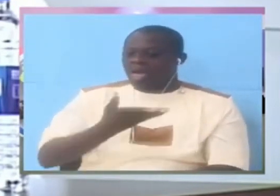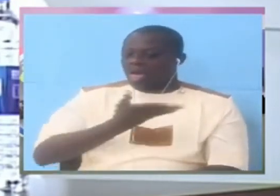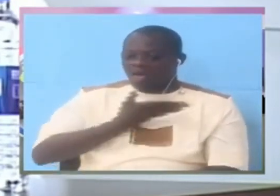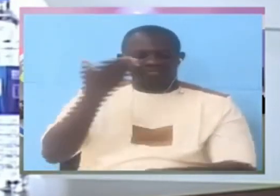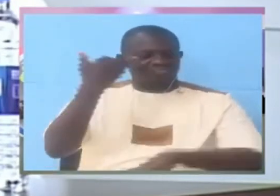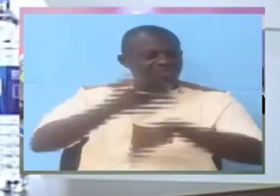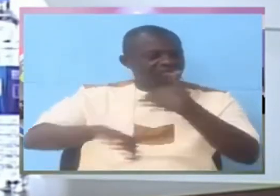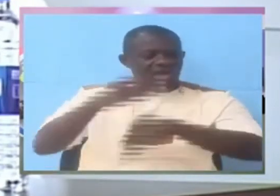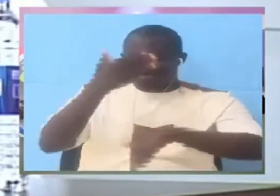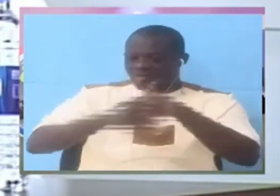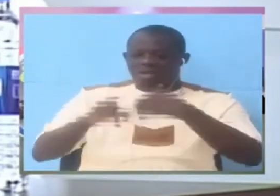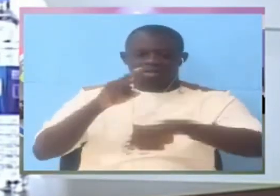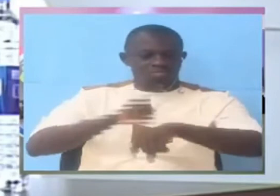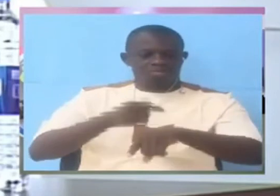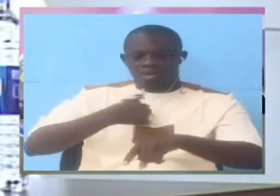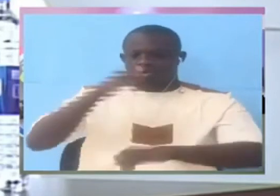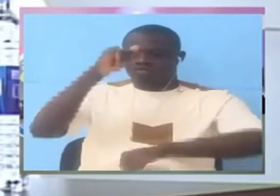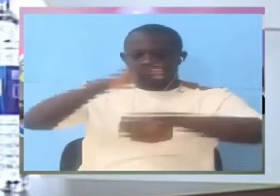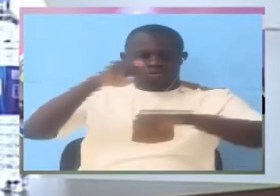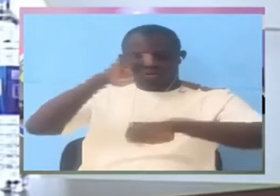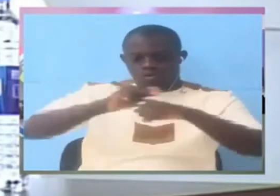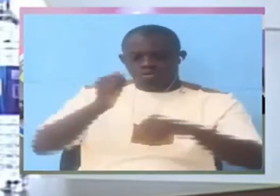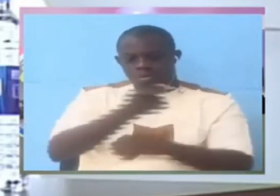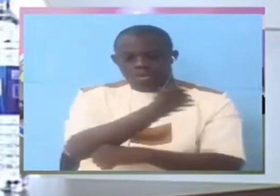that I tortured these people.